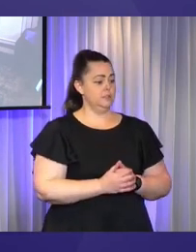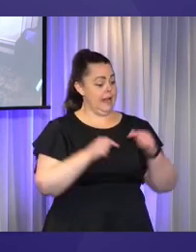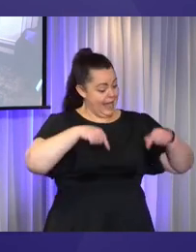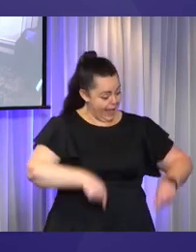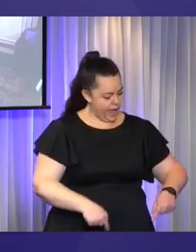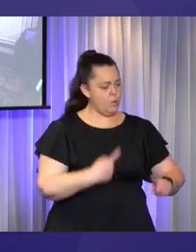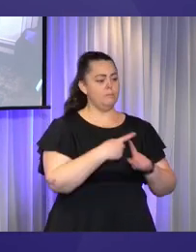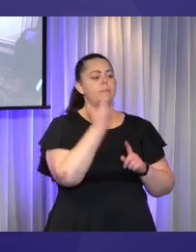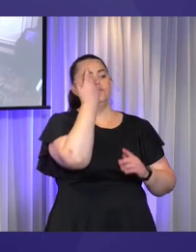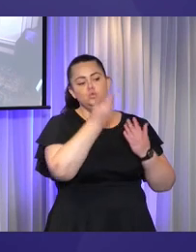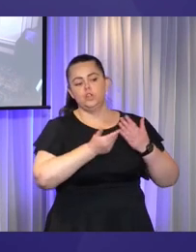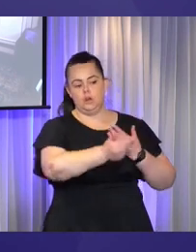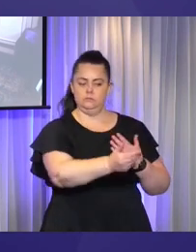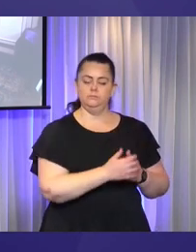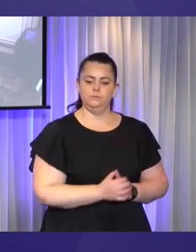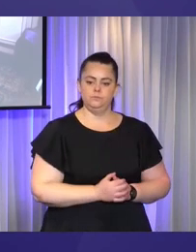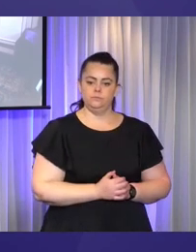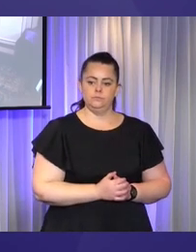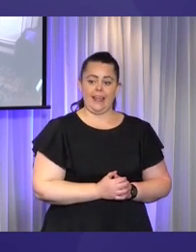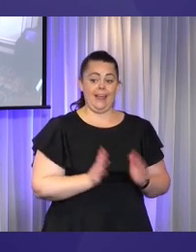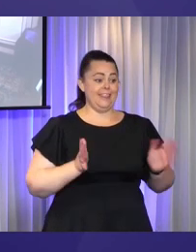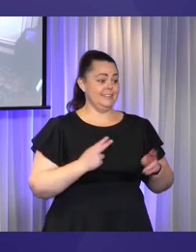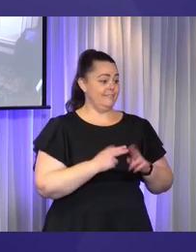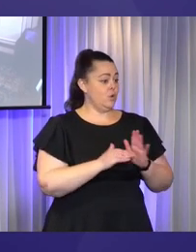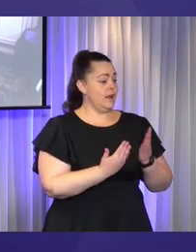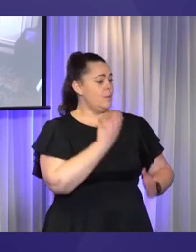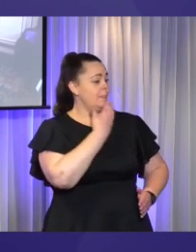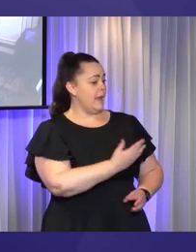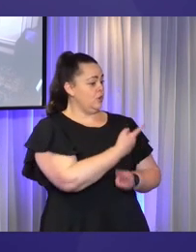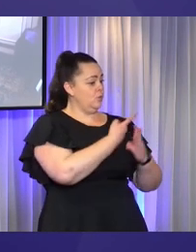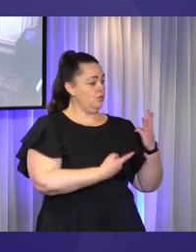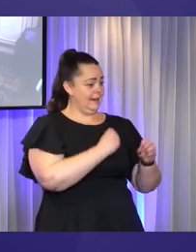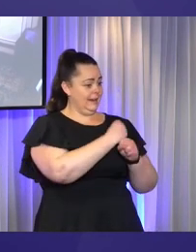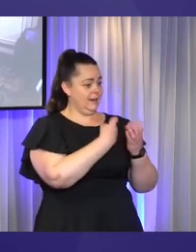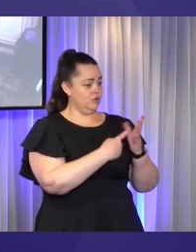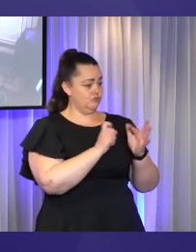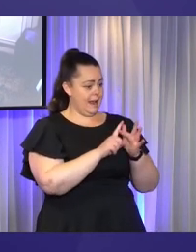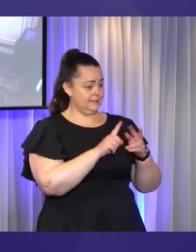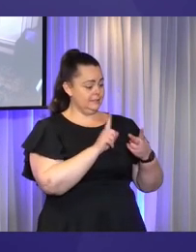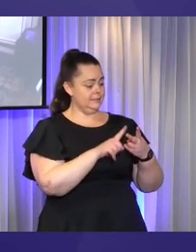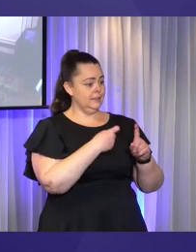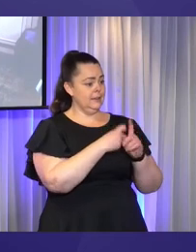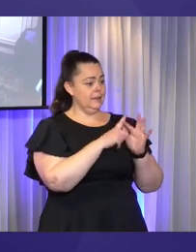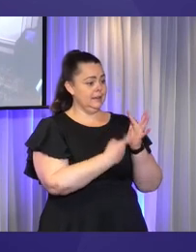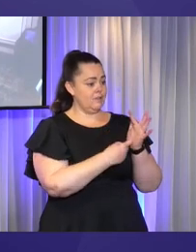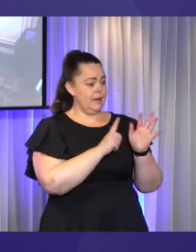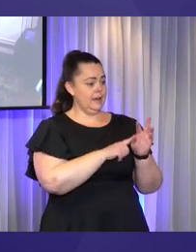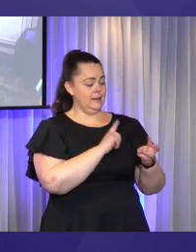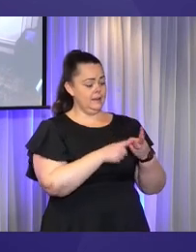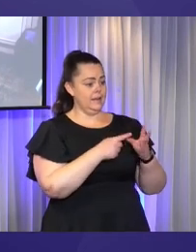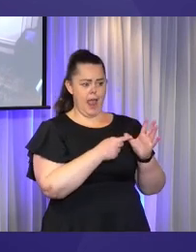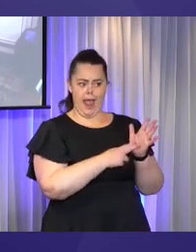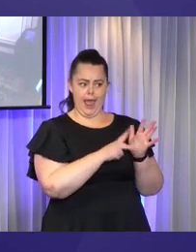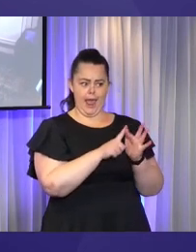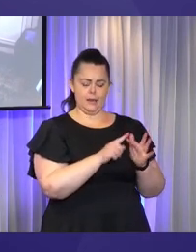my fellow panellists, Grace, Kerry and Anne, for your erudite contributions. And I might hand them back to